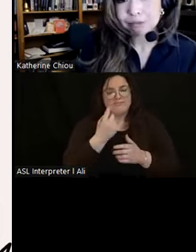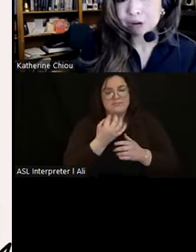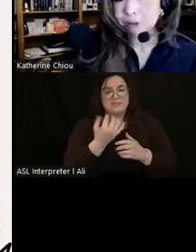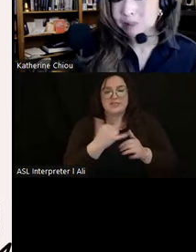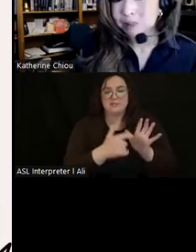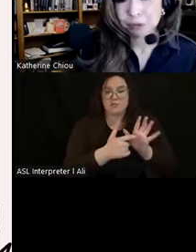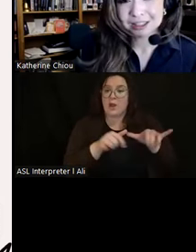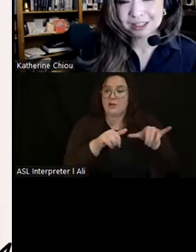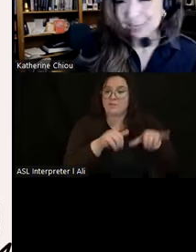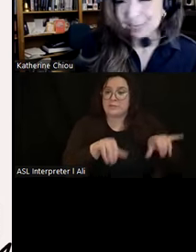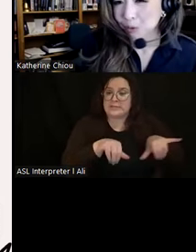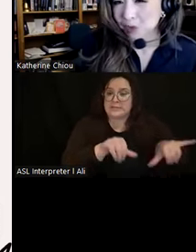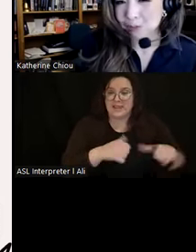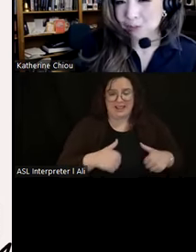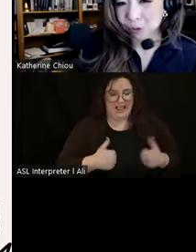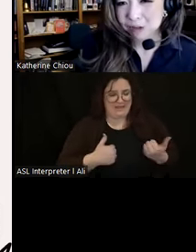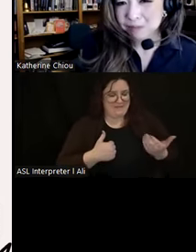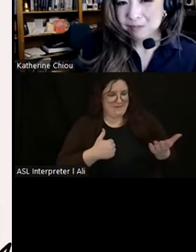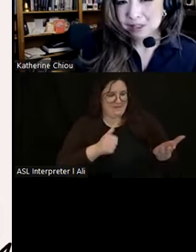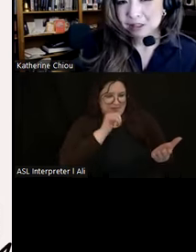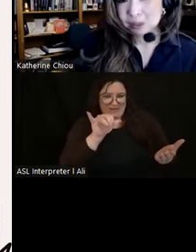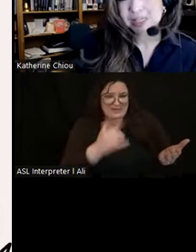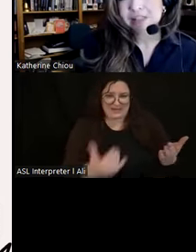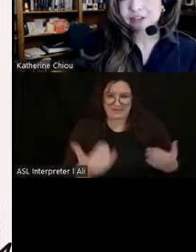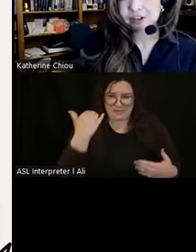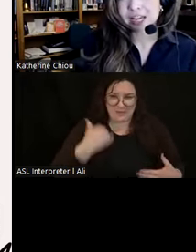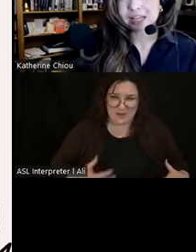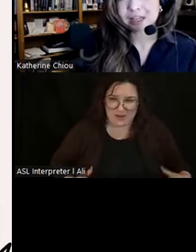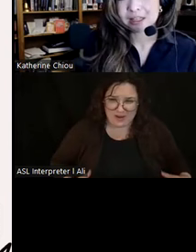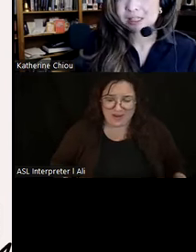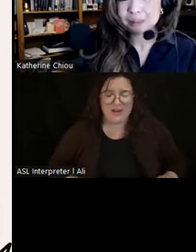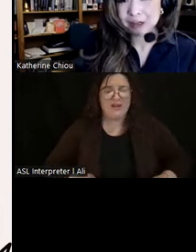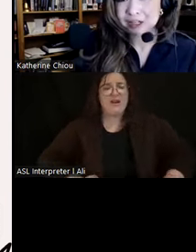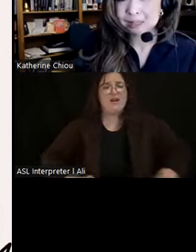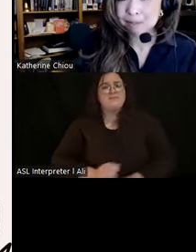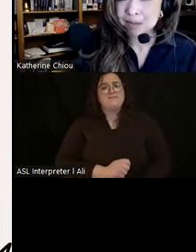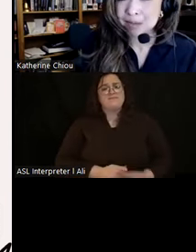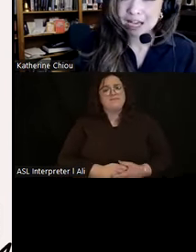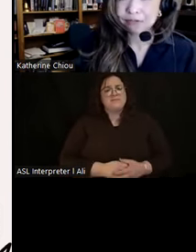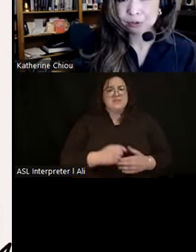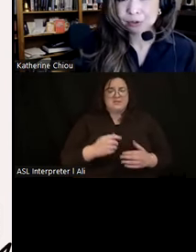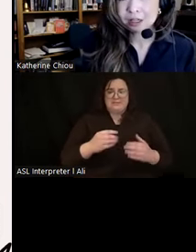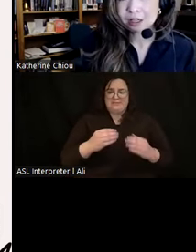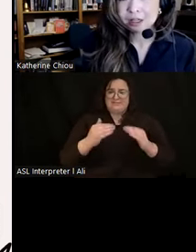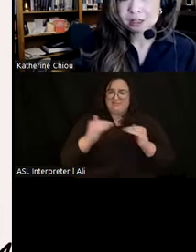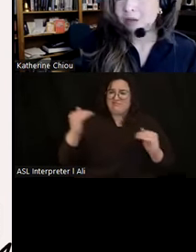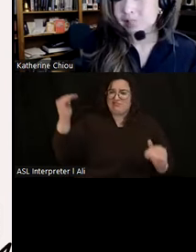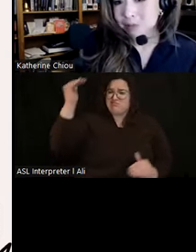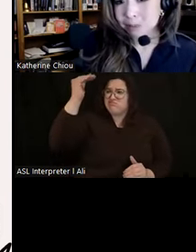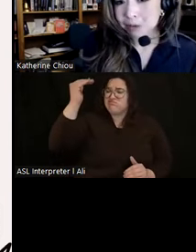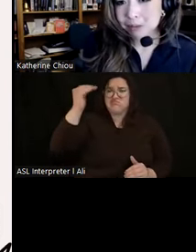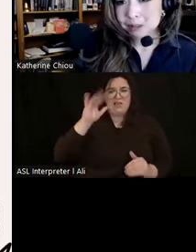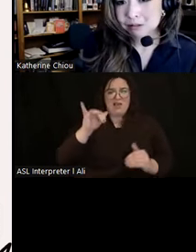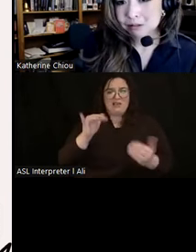life probably wasn't like what it was before. We can refer that these disparities may have fueled some